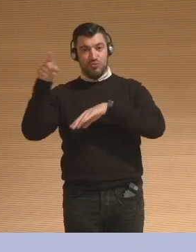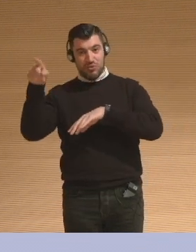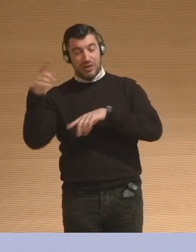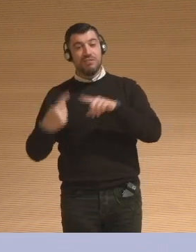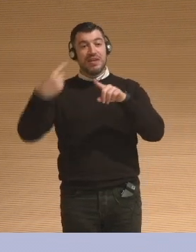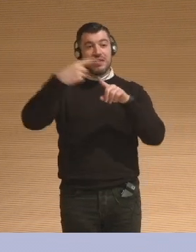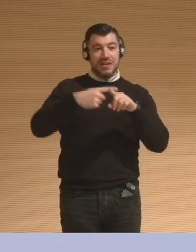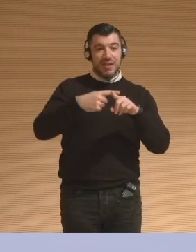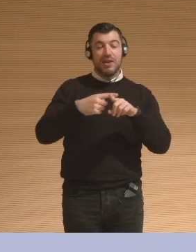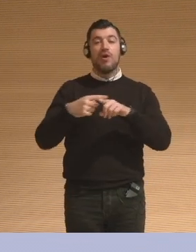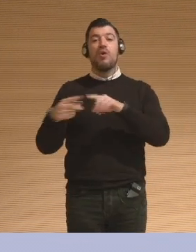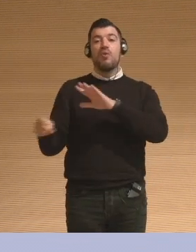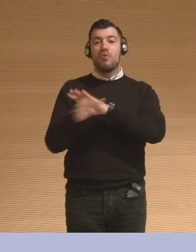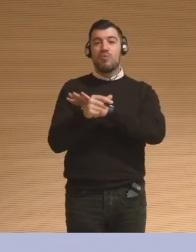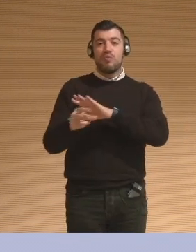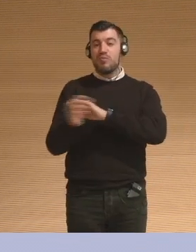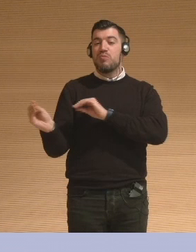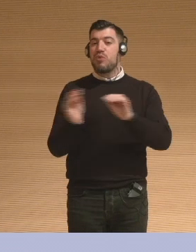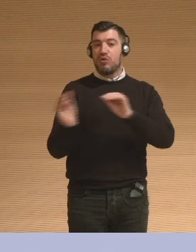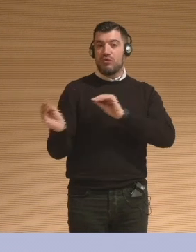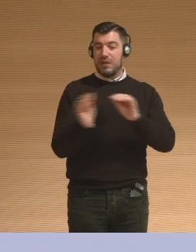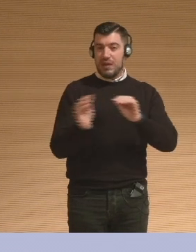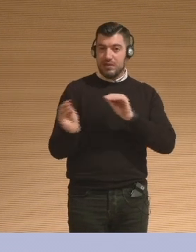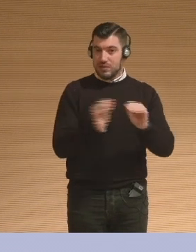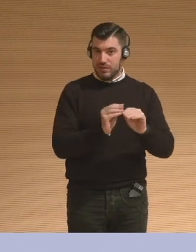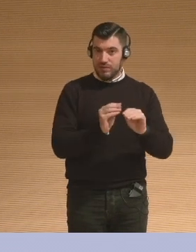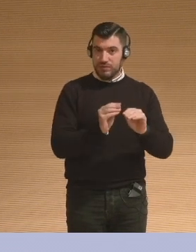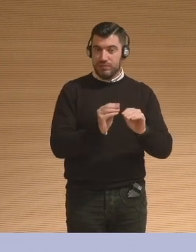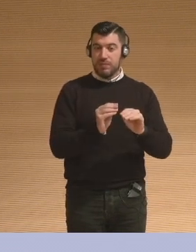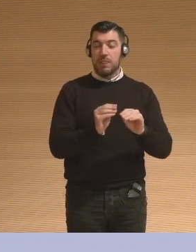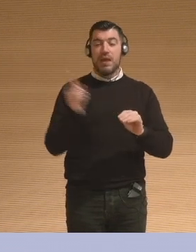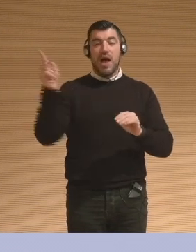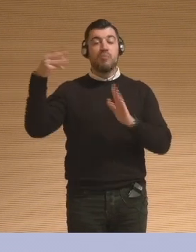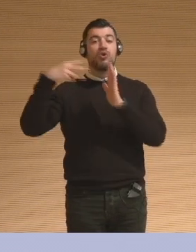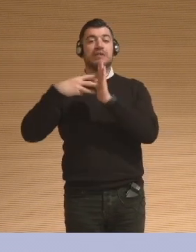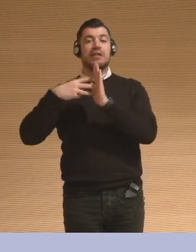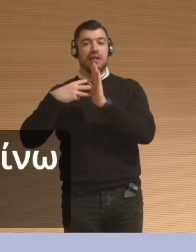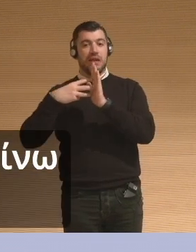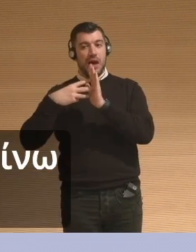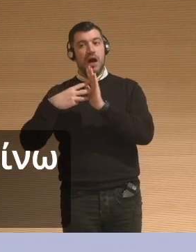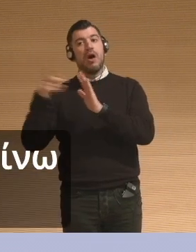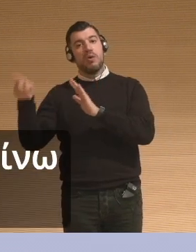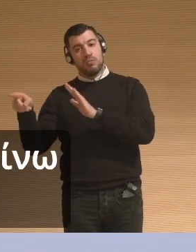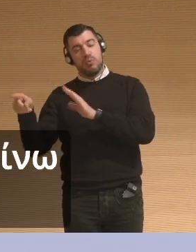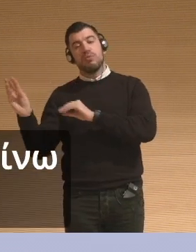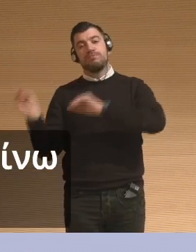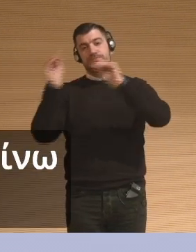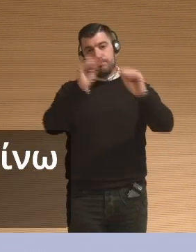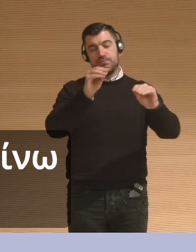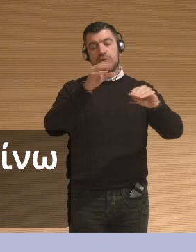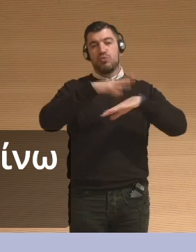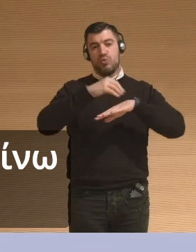Here, this study was amazing. The Syrian